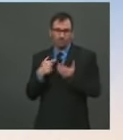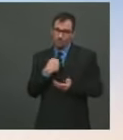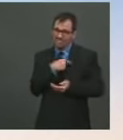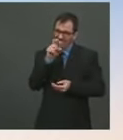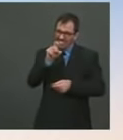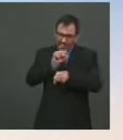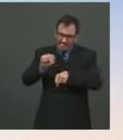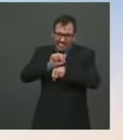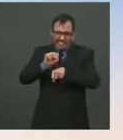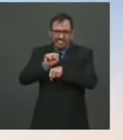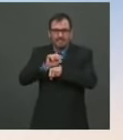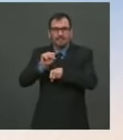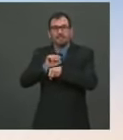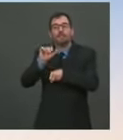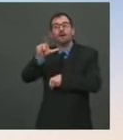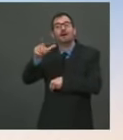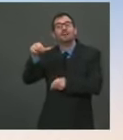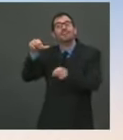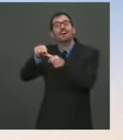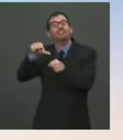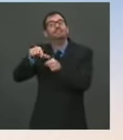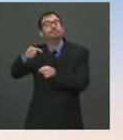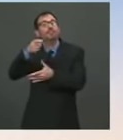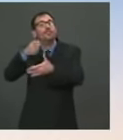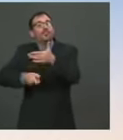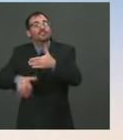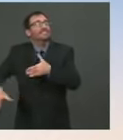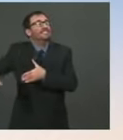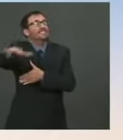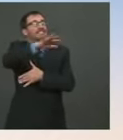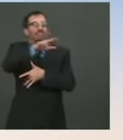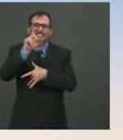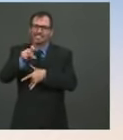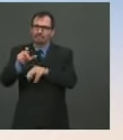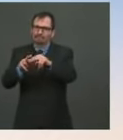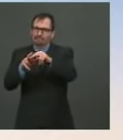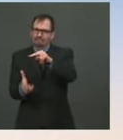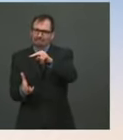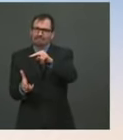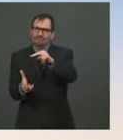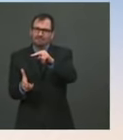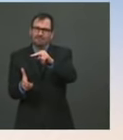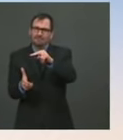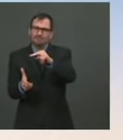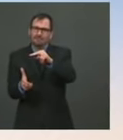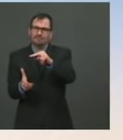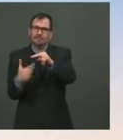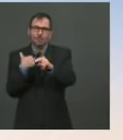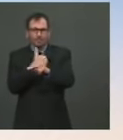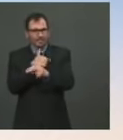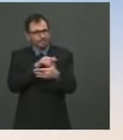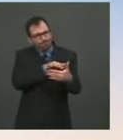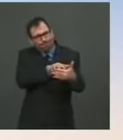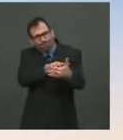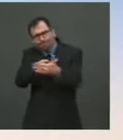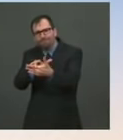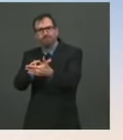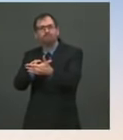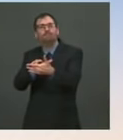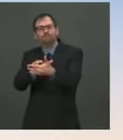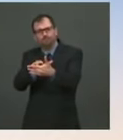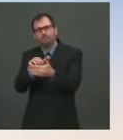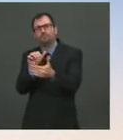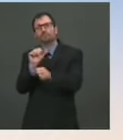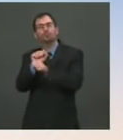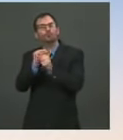global economic recovery. As we have said, we've been in conversation with energy consumer countries, and we will consider the full range